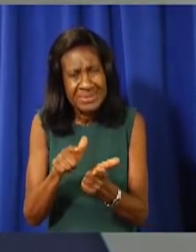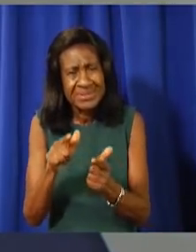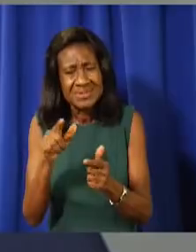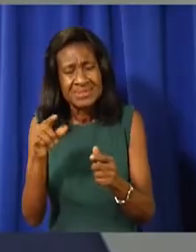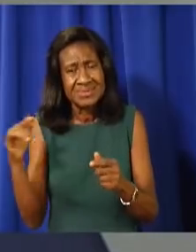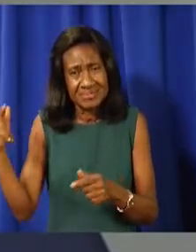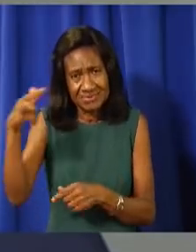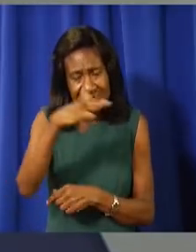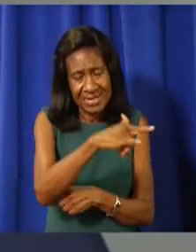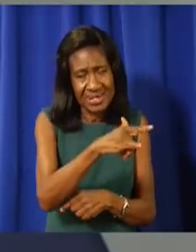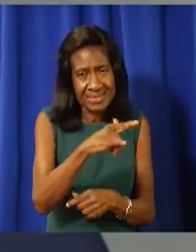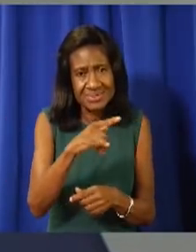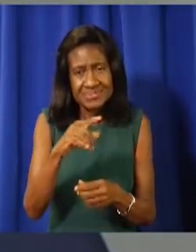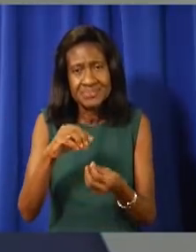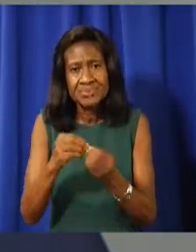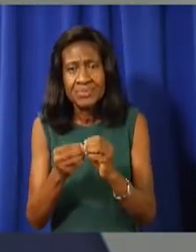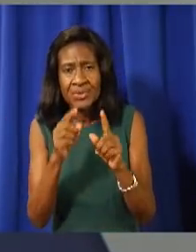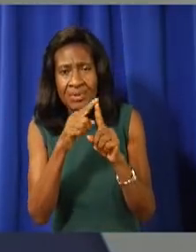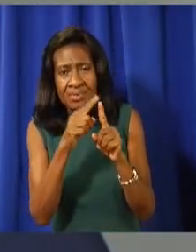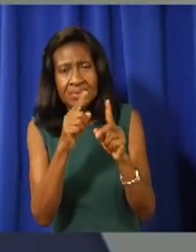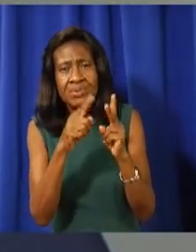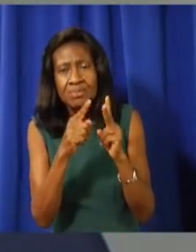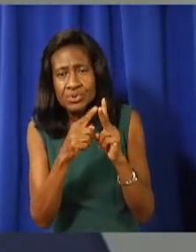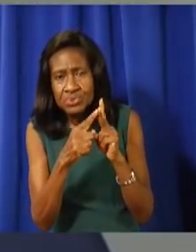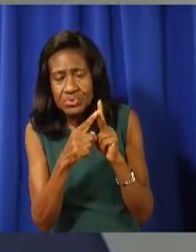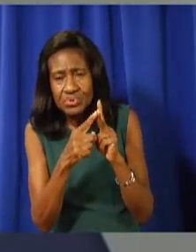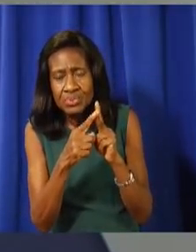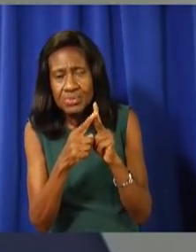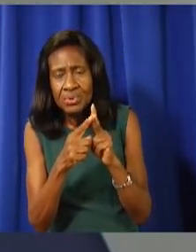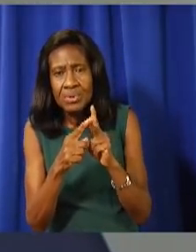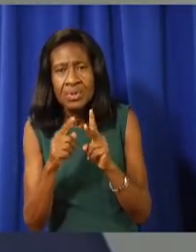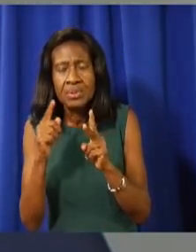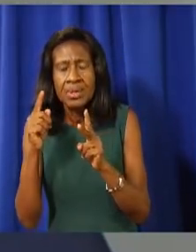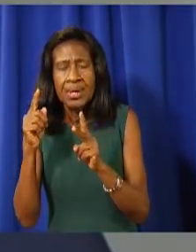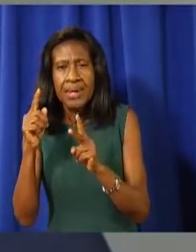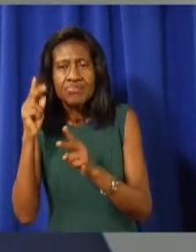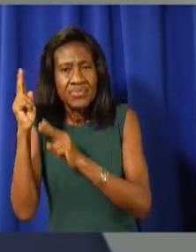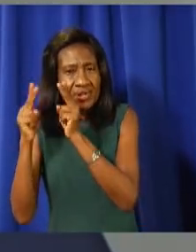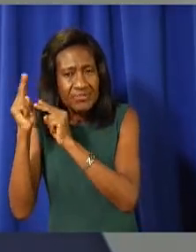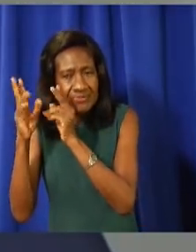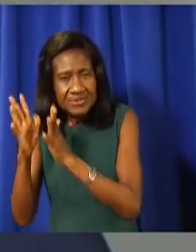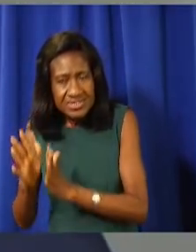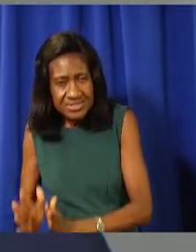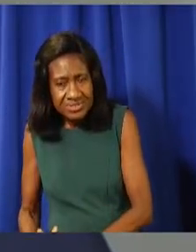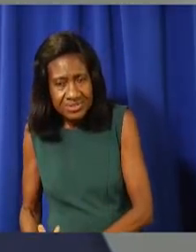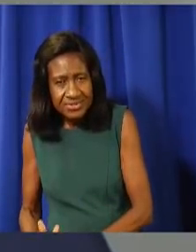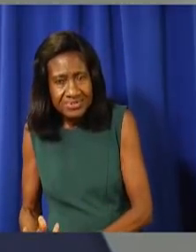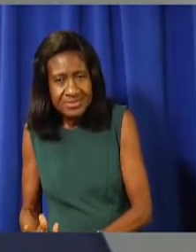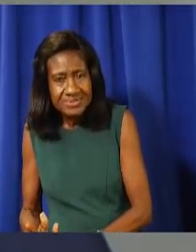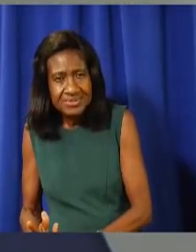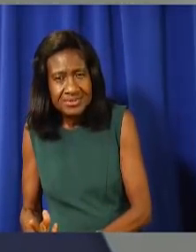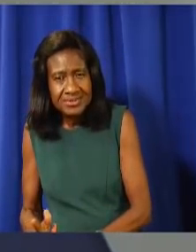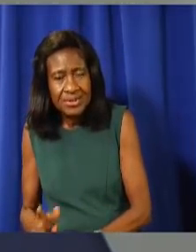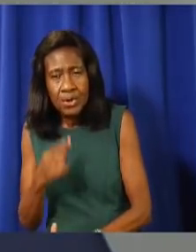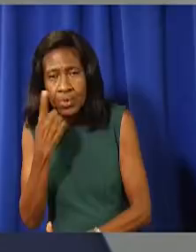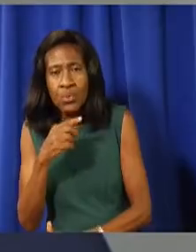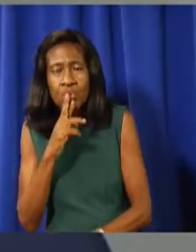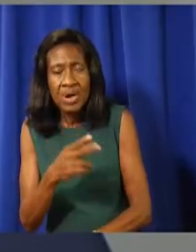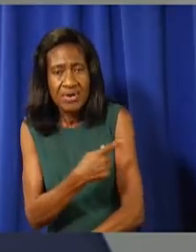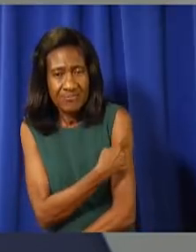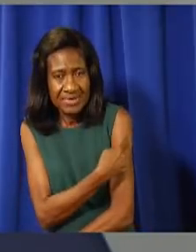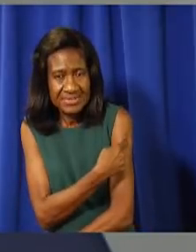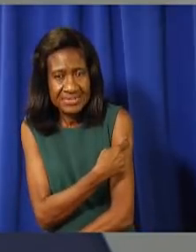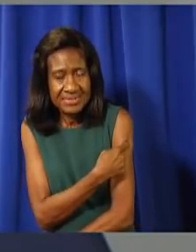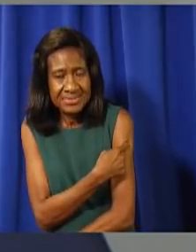The second difference is that vaccinated tourists or persons travelling purely for leisure reasons and who are over